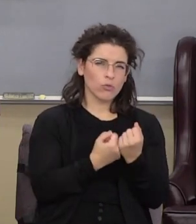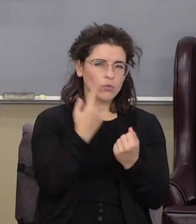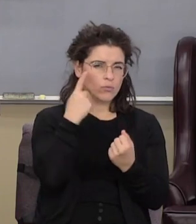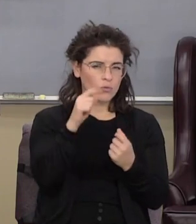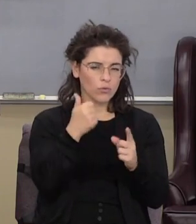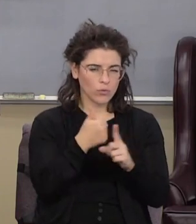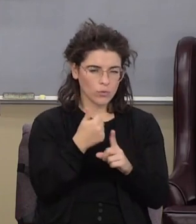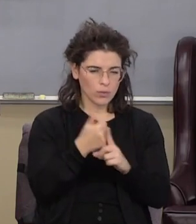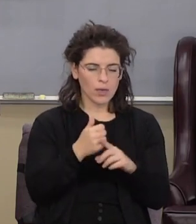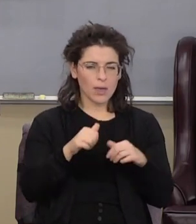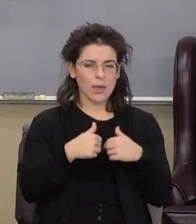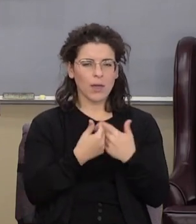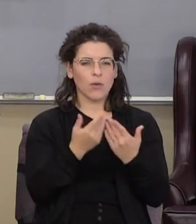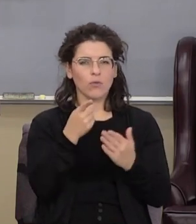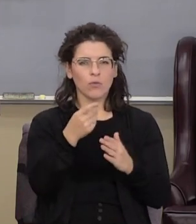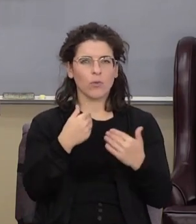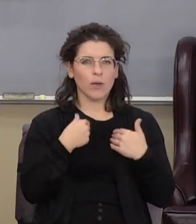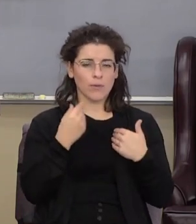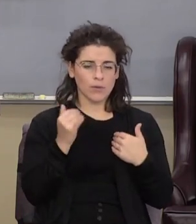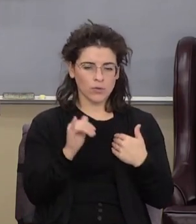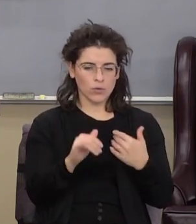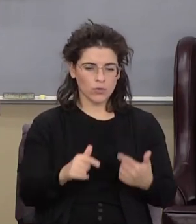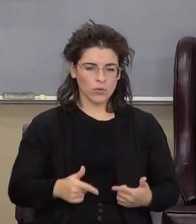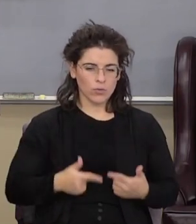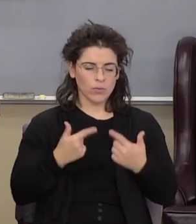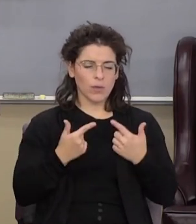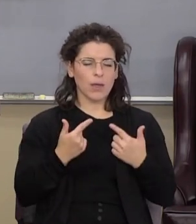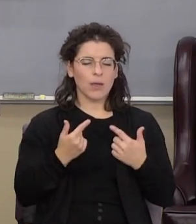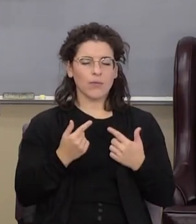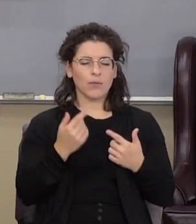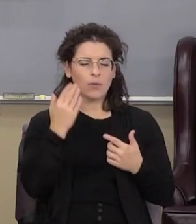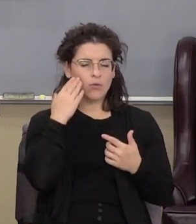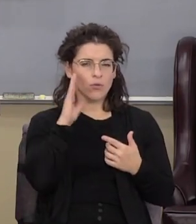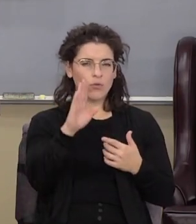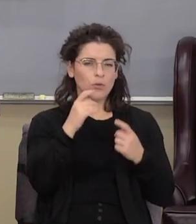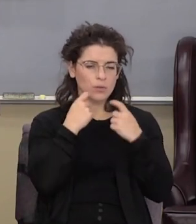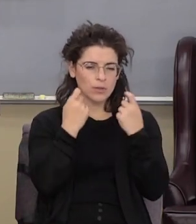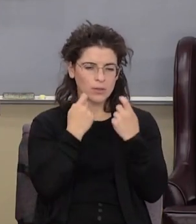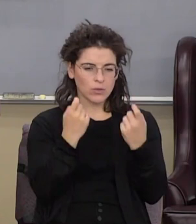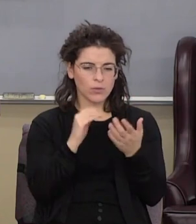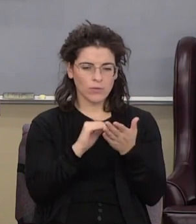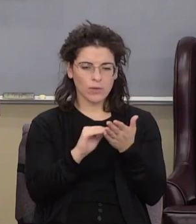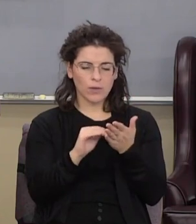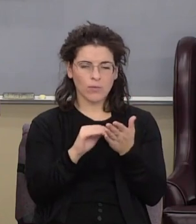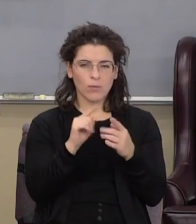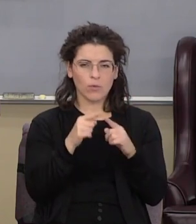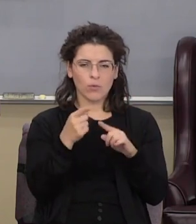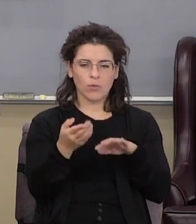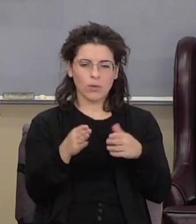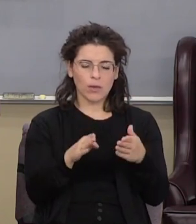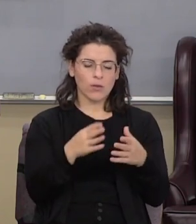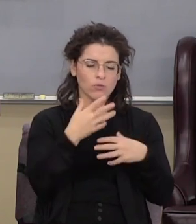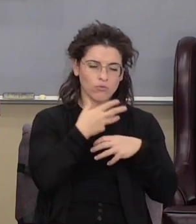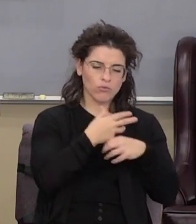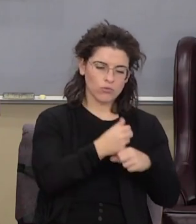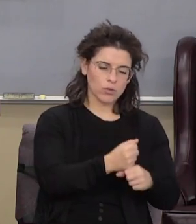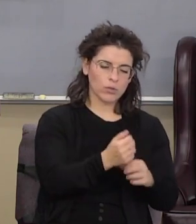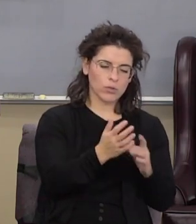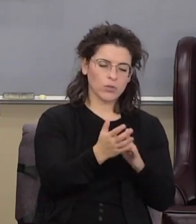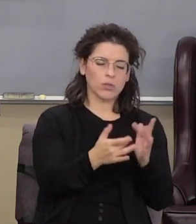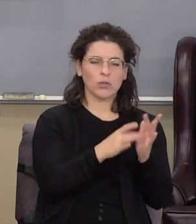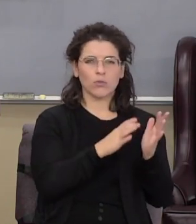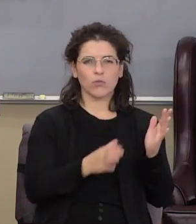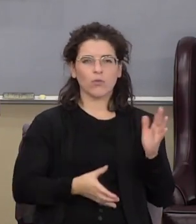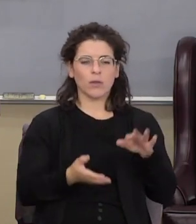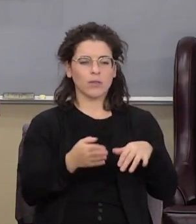know you have eternal life as a present possession your sins are forgiven you're going to go to heaven when you die because you've trusted Jesus Christ death at Calvary for your payment